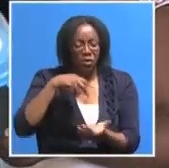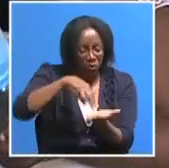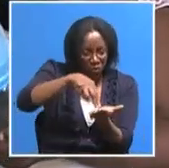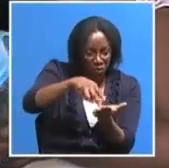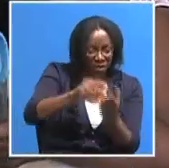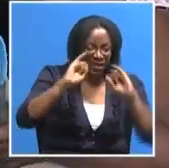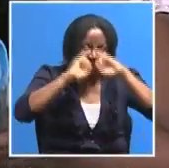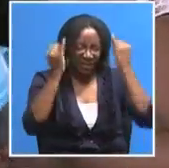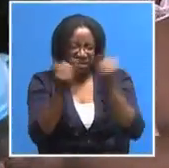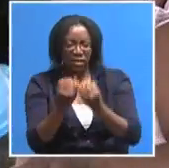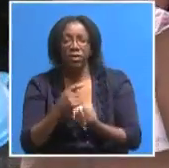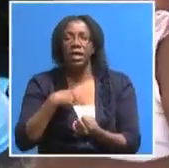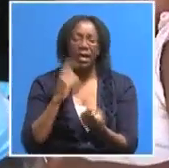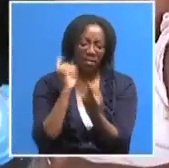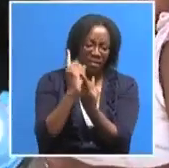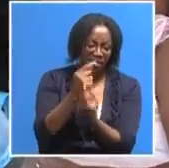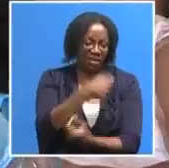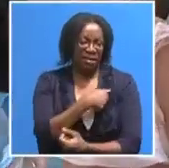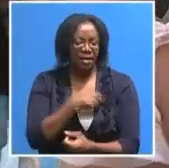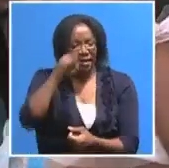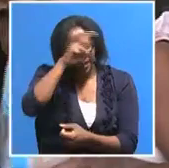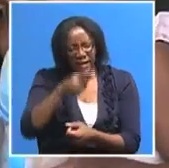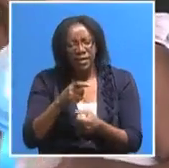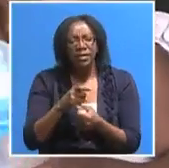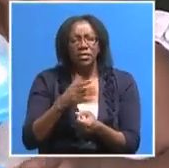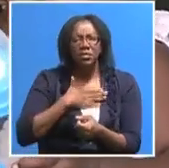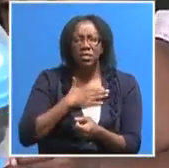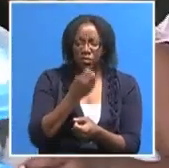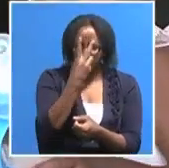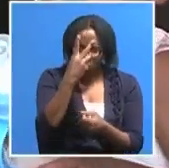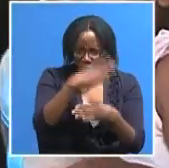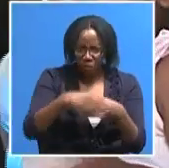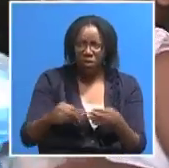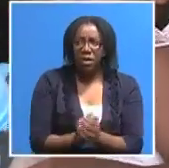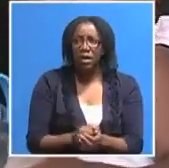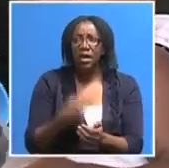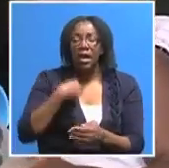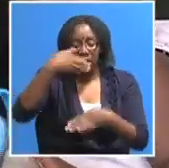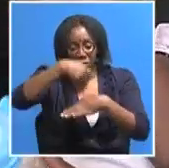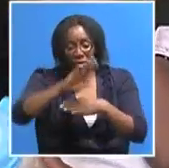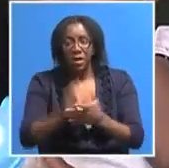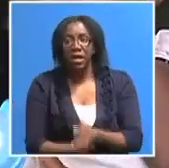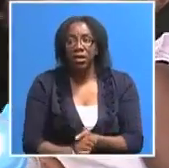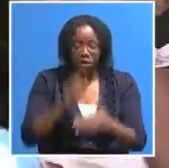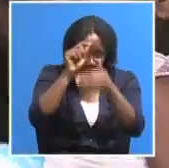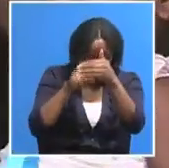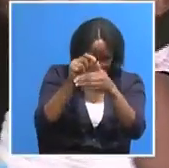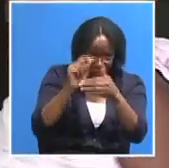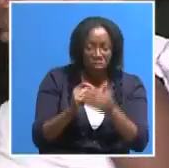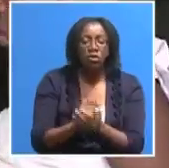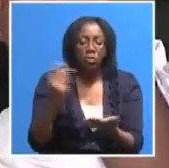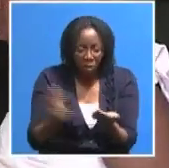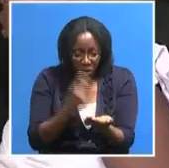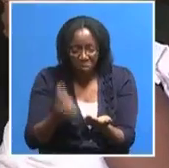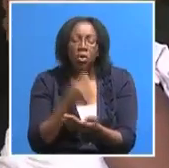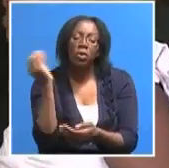and she asked me to give her $2 for food. I took her to Pekampi. bought her lunch, then I brought her back home. I sat her down, then